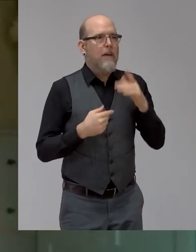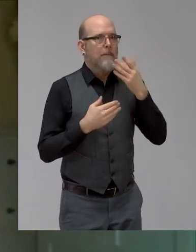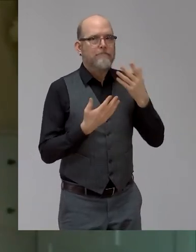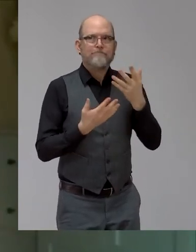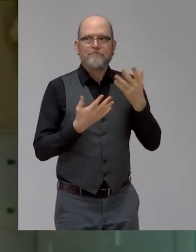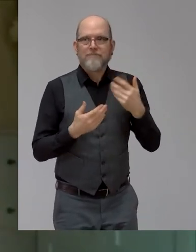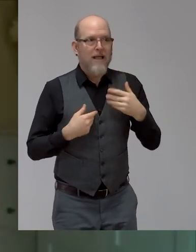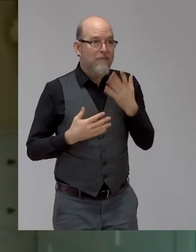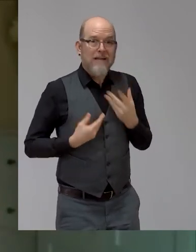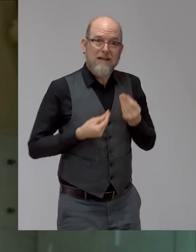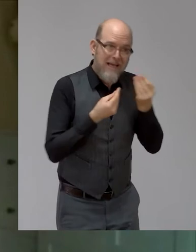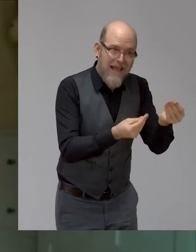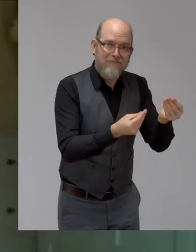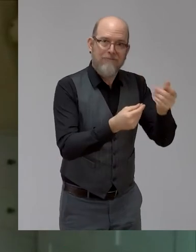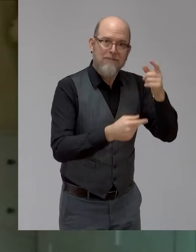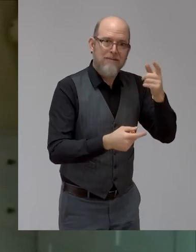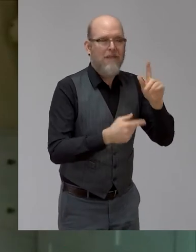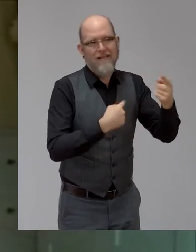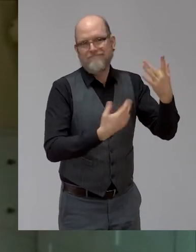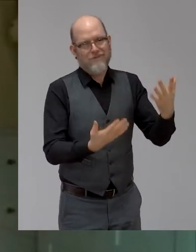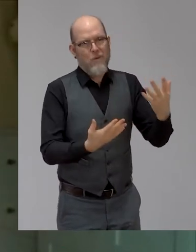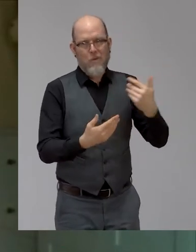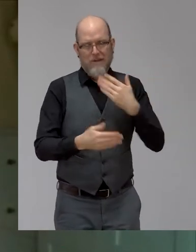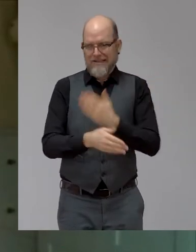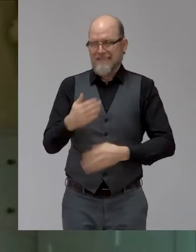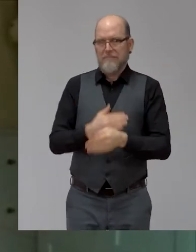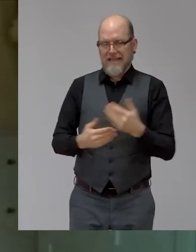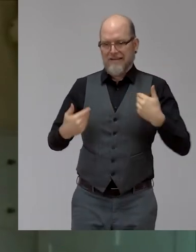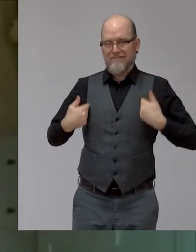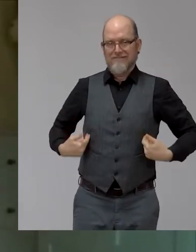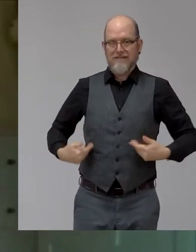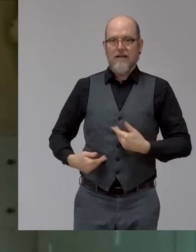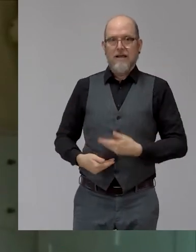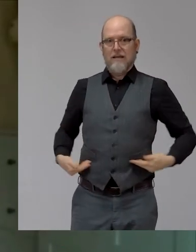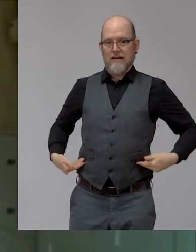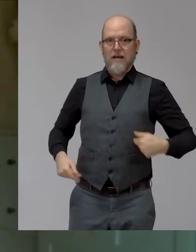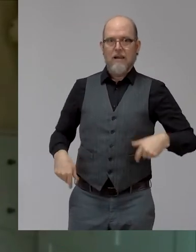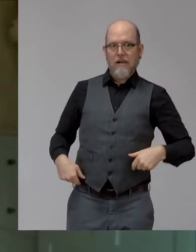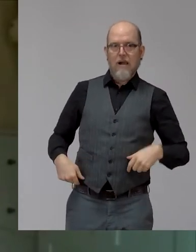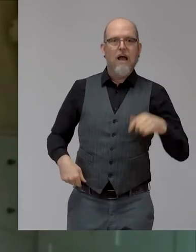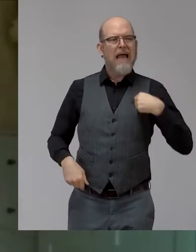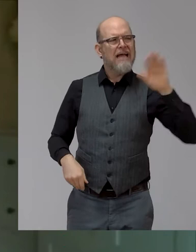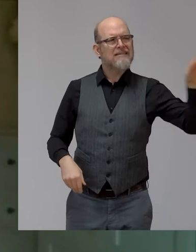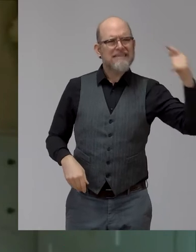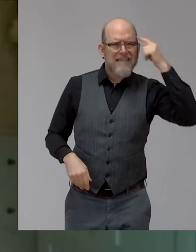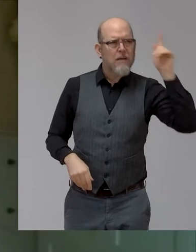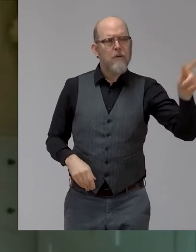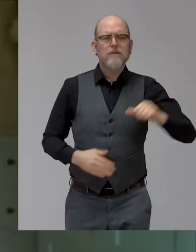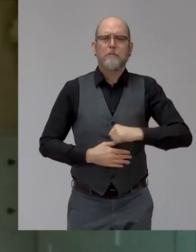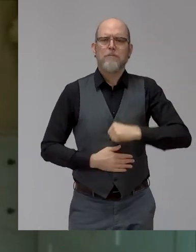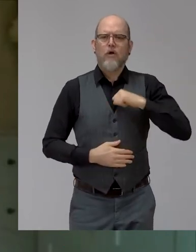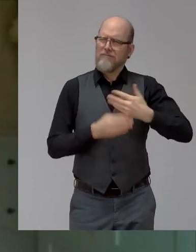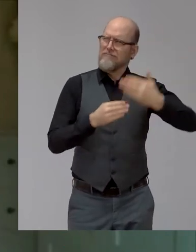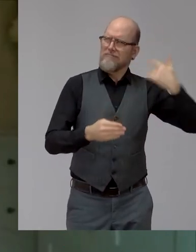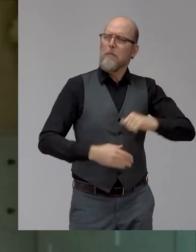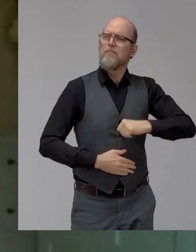guess I wanted to use the disability to make them proud of me if they weren't already, hopefully. And I wanted to show how I was going to deal with it and